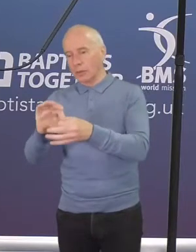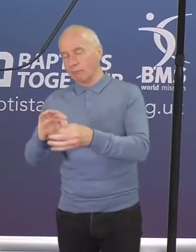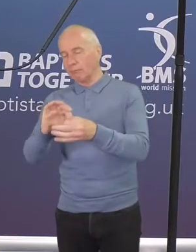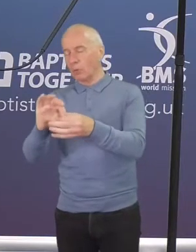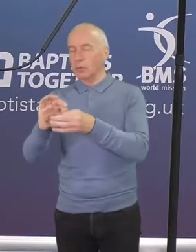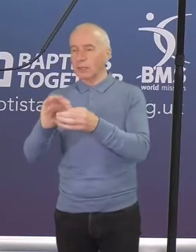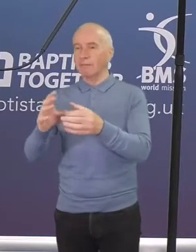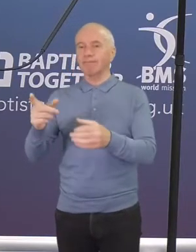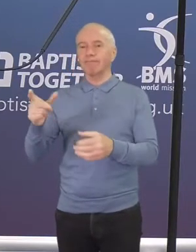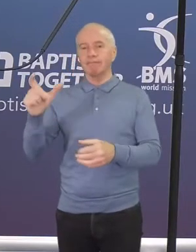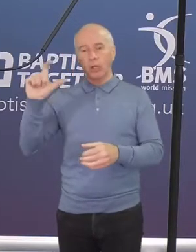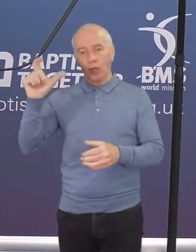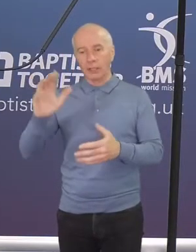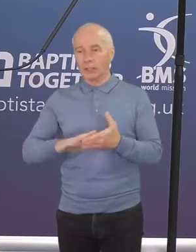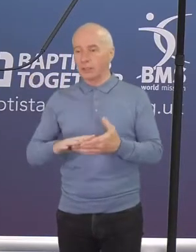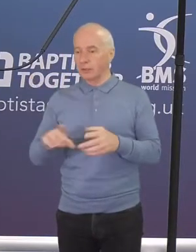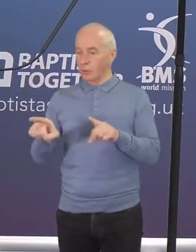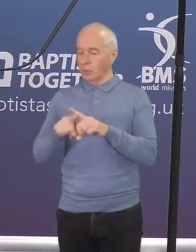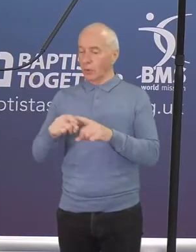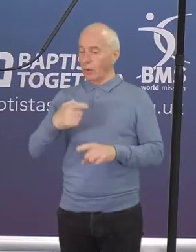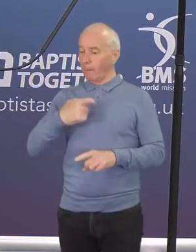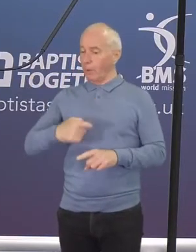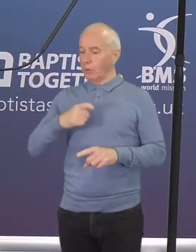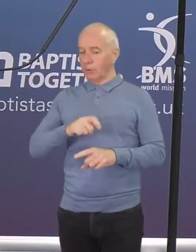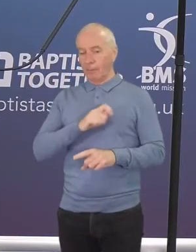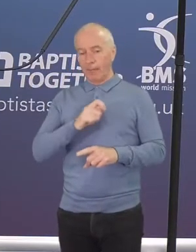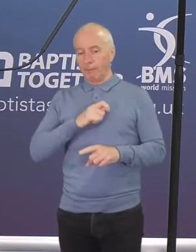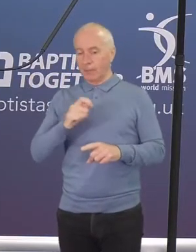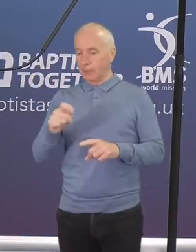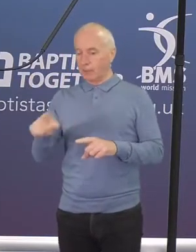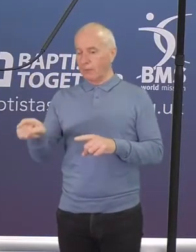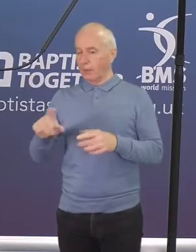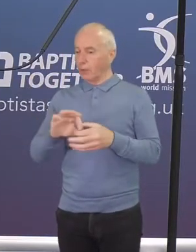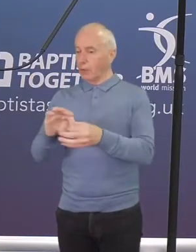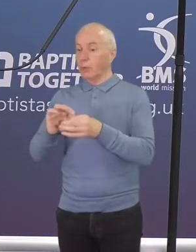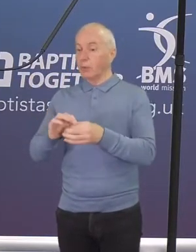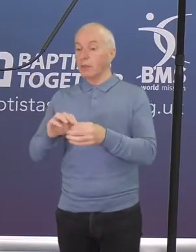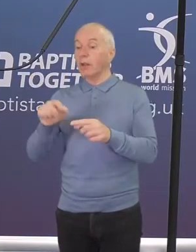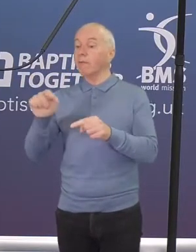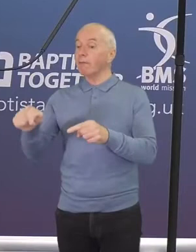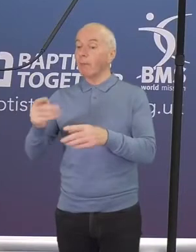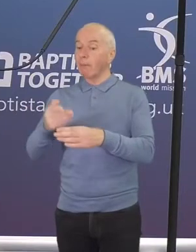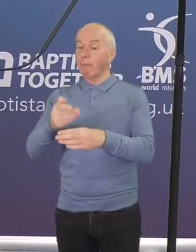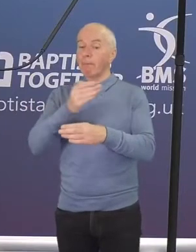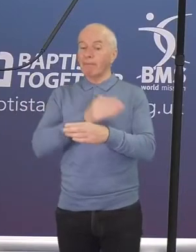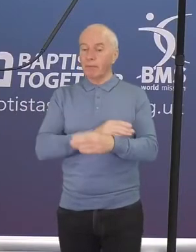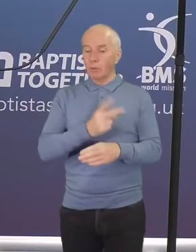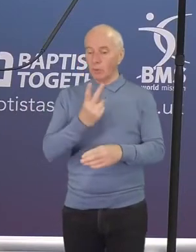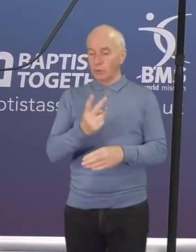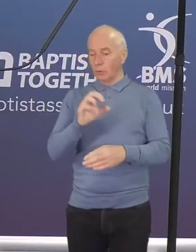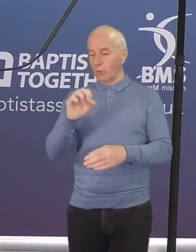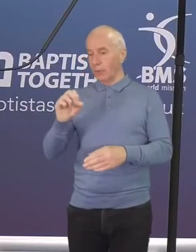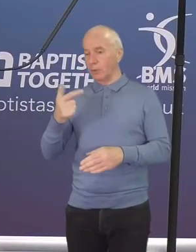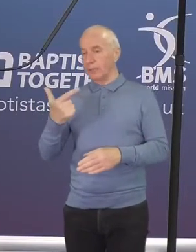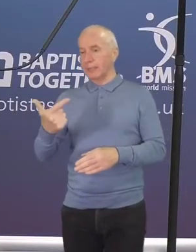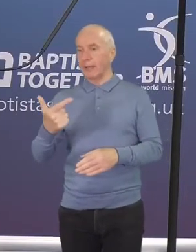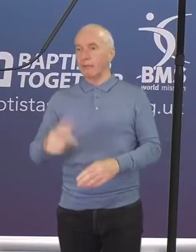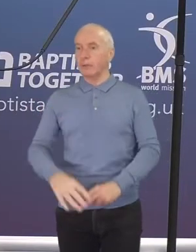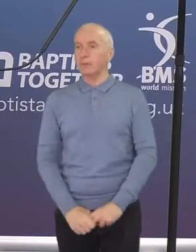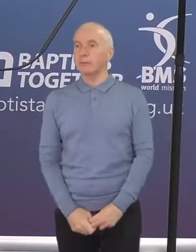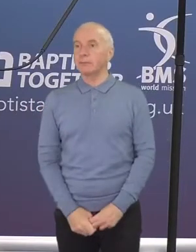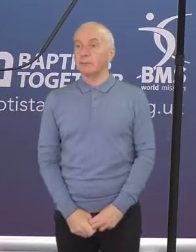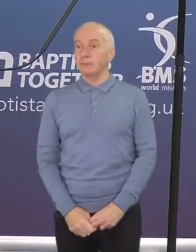and indeed personal members of the Union from before 2007. So